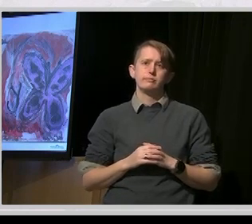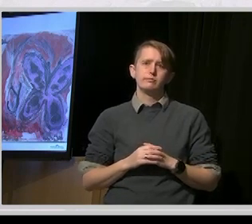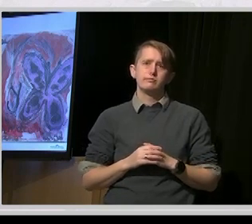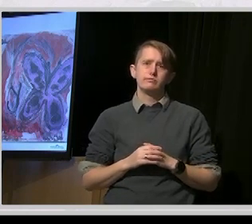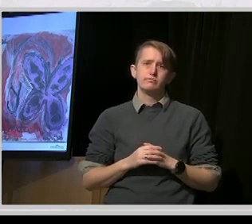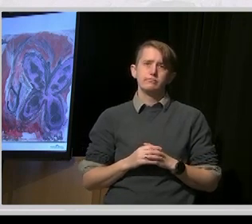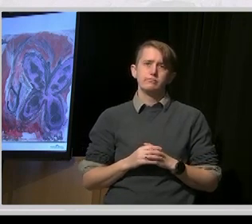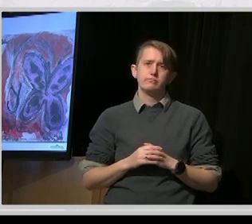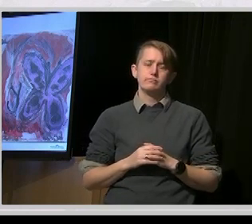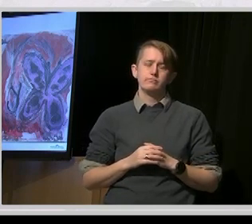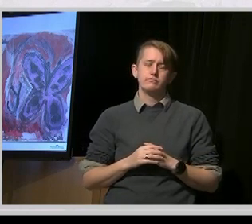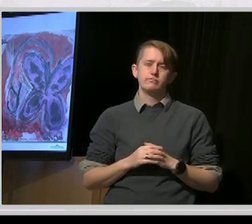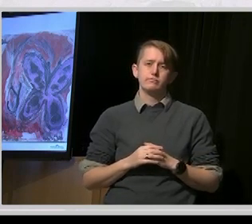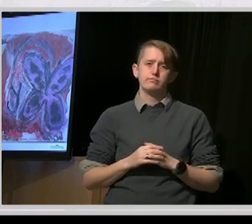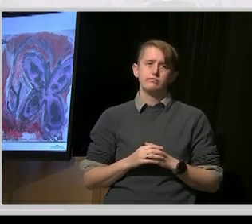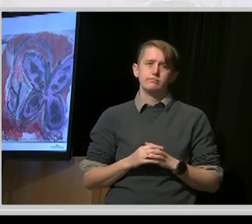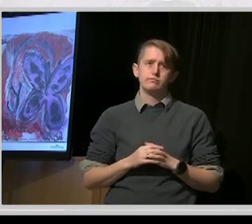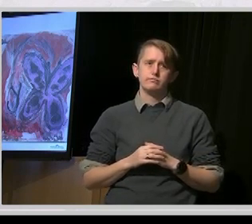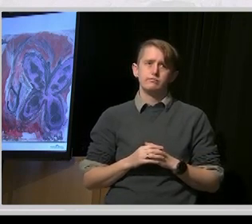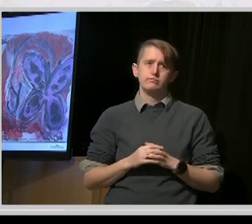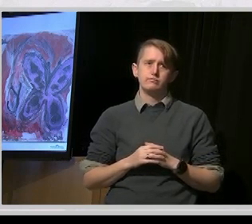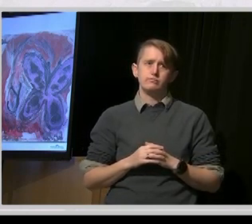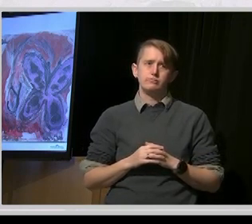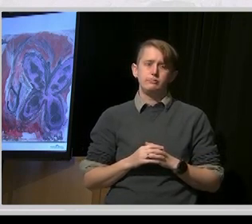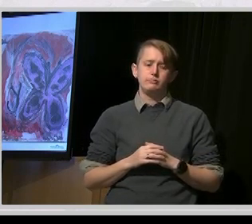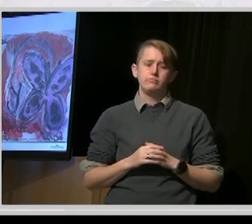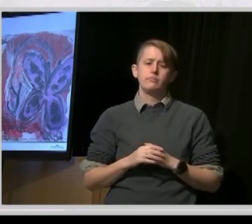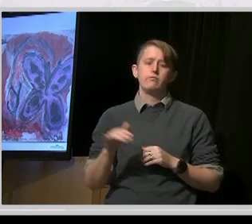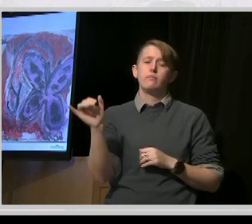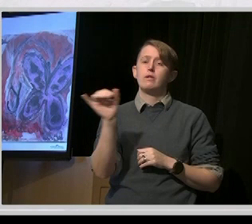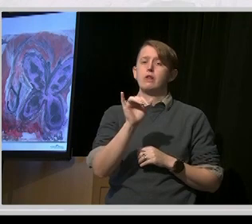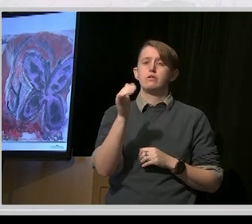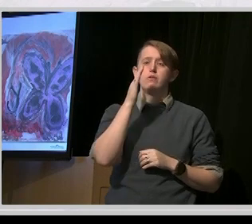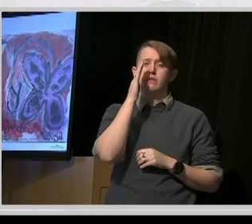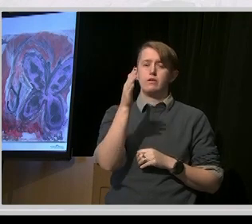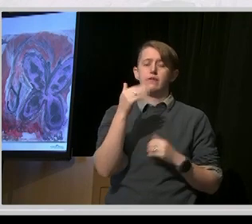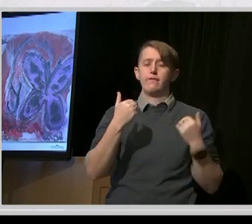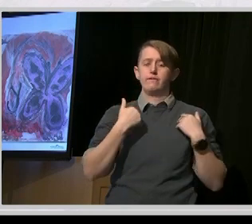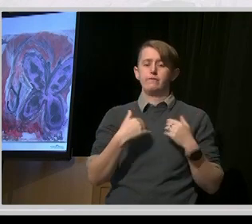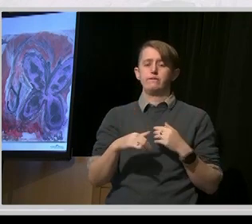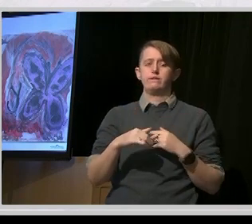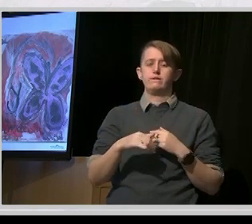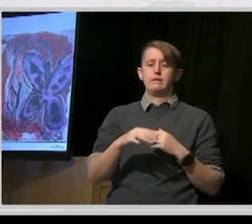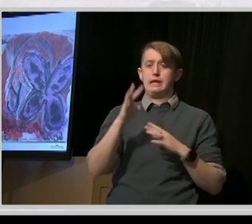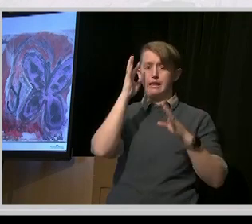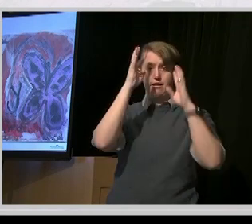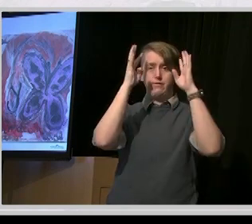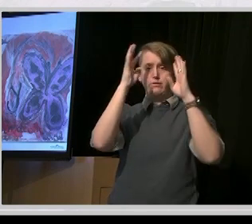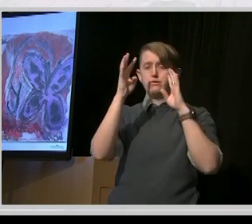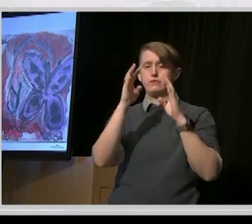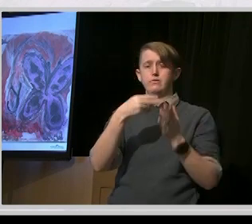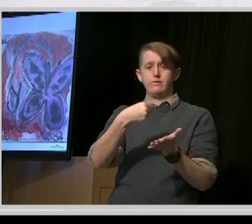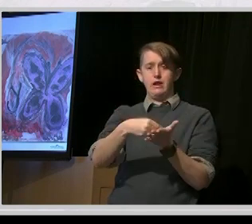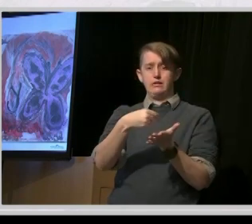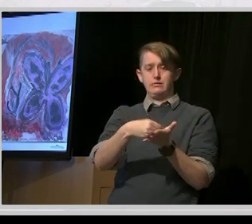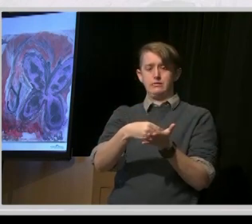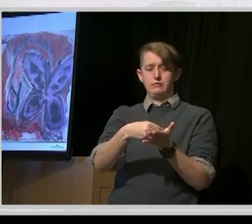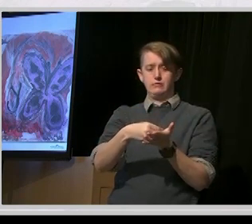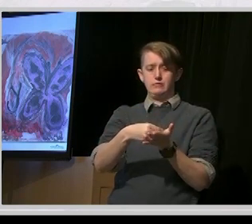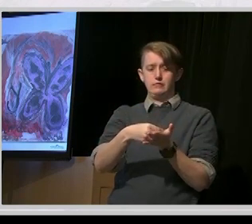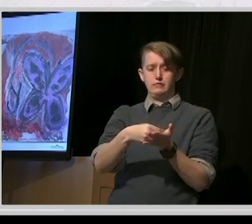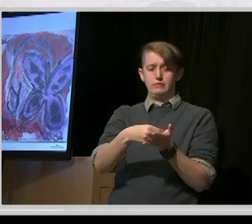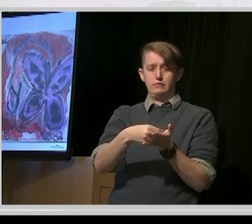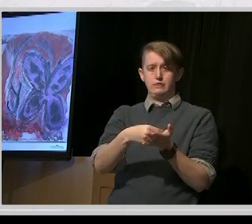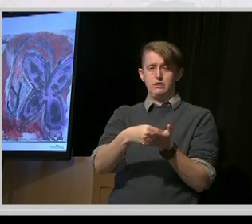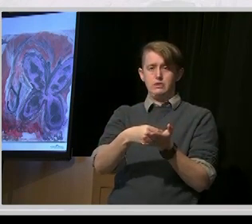locate an innovation fund, so there will be in your region and controlled by the